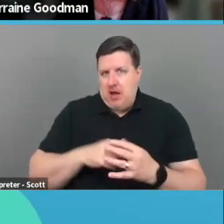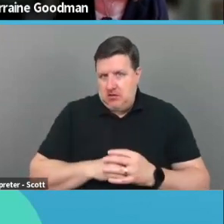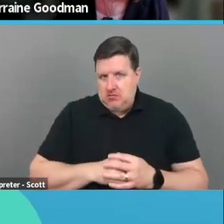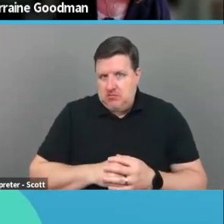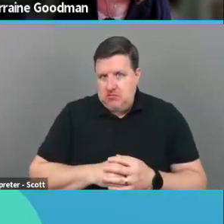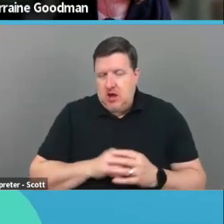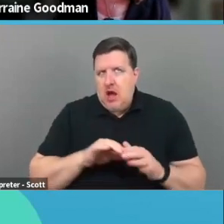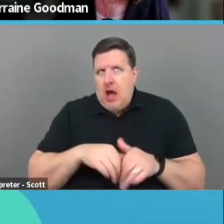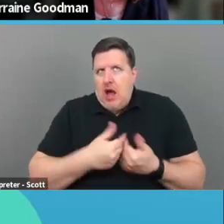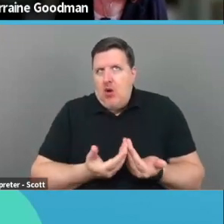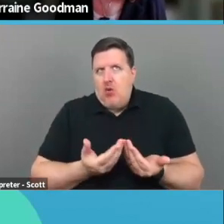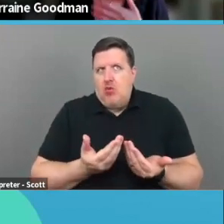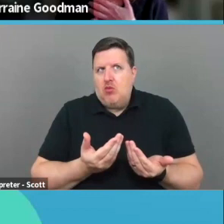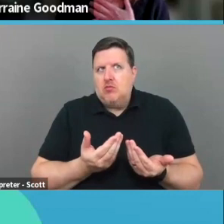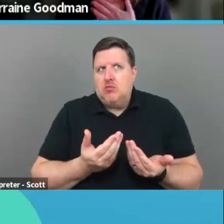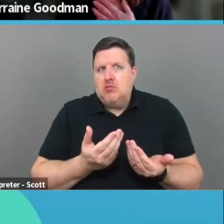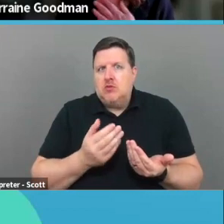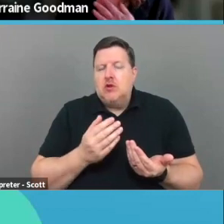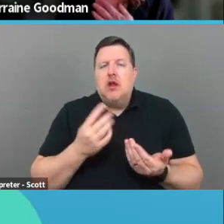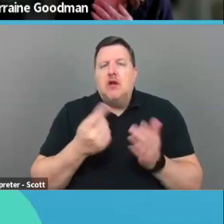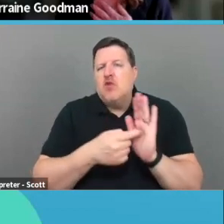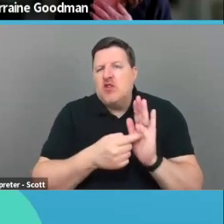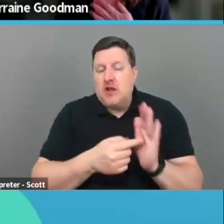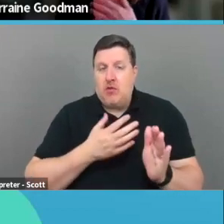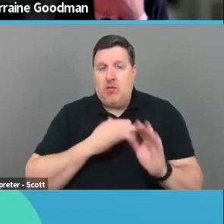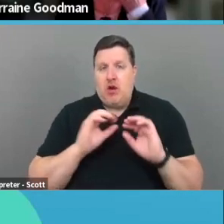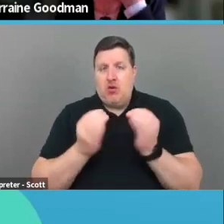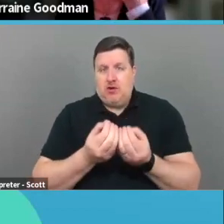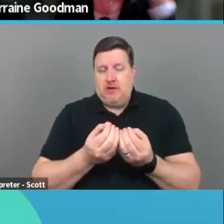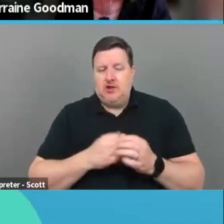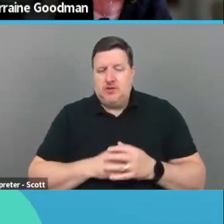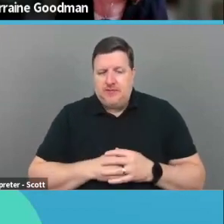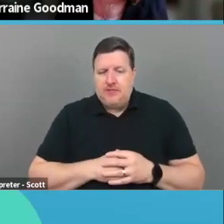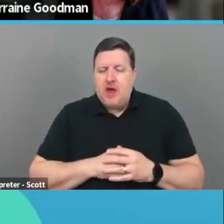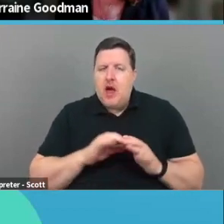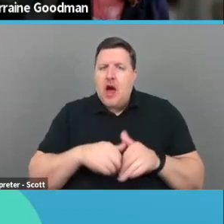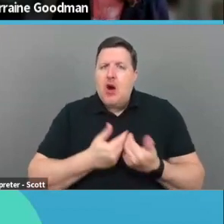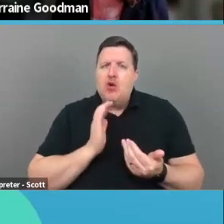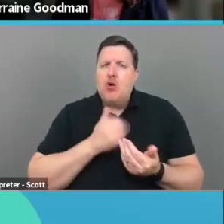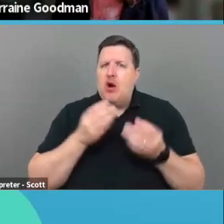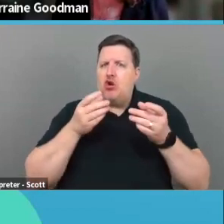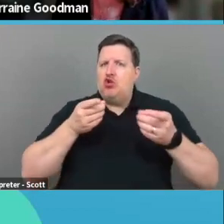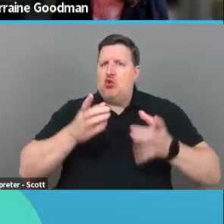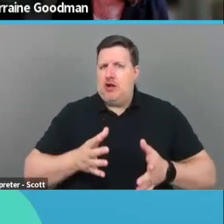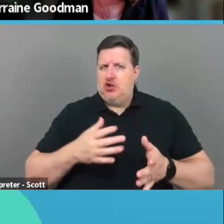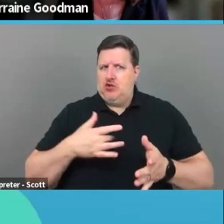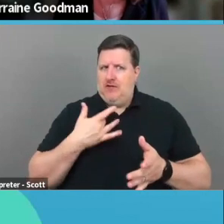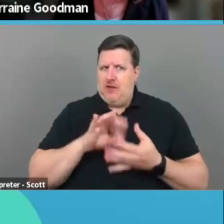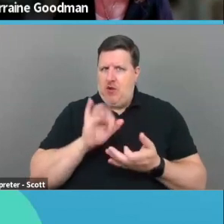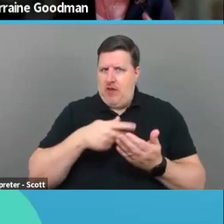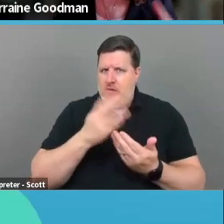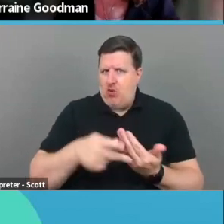How do the, your, um, for instance, in my organization, how do our directors feel about the program? Are they,